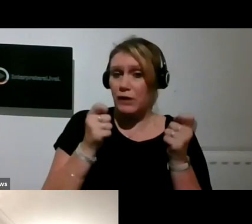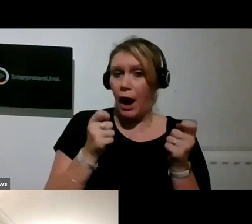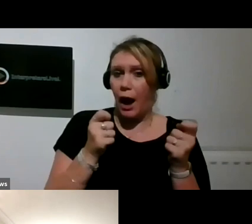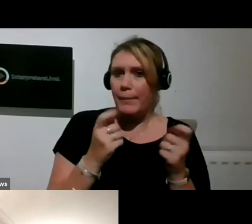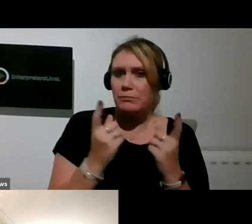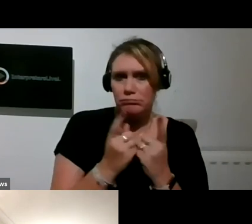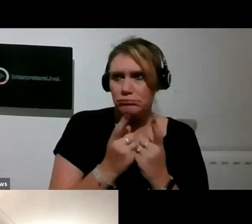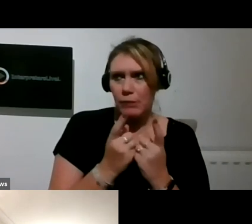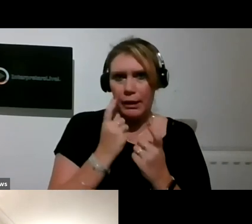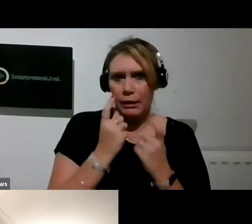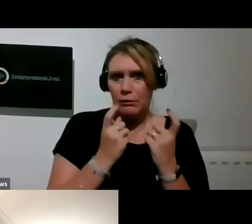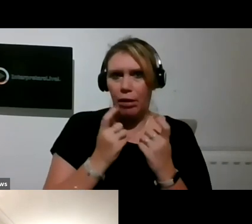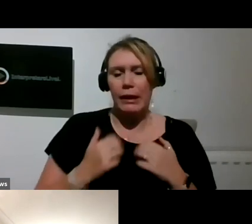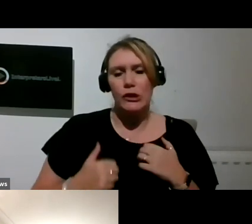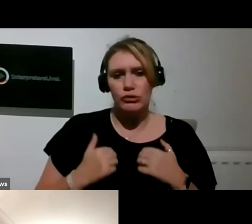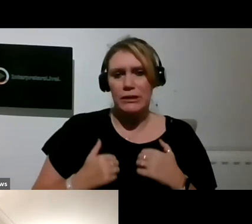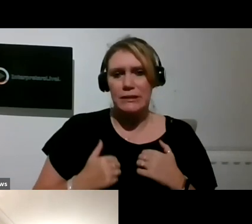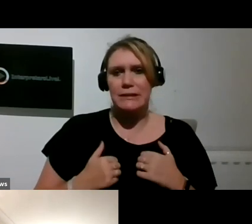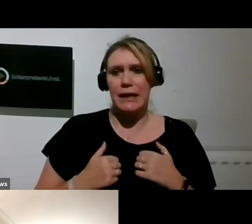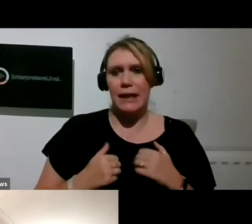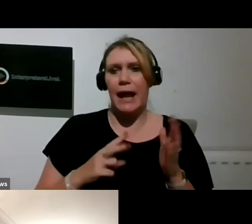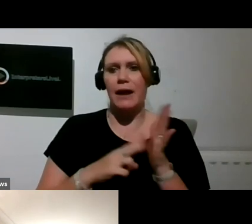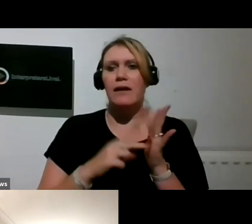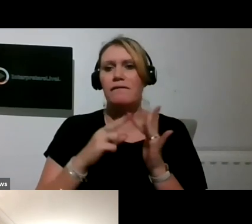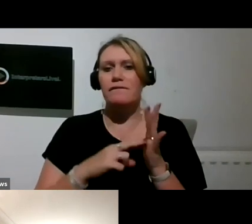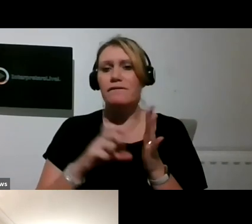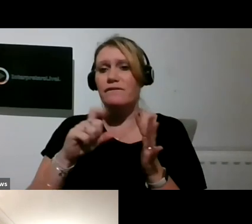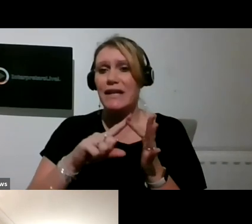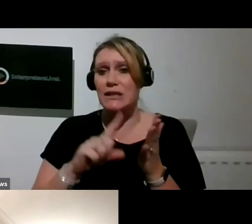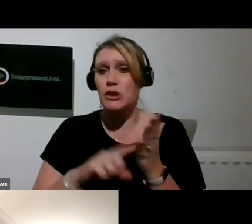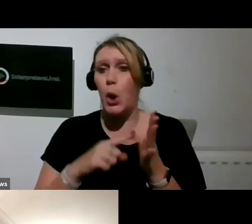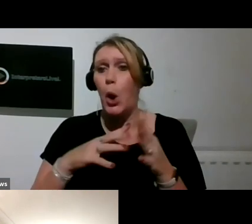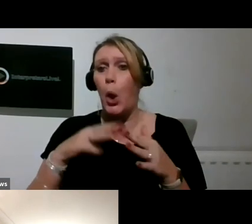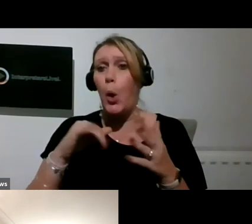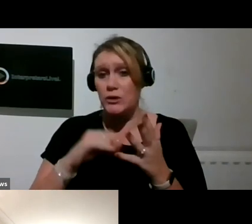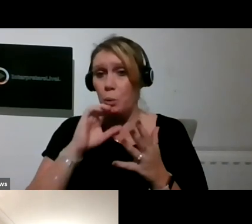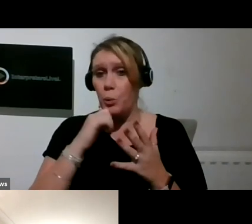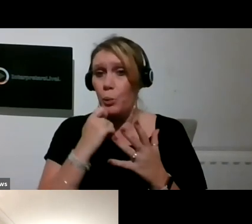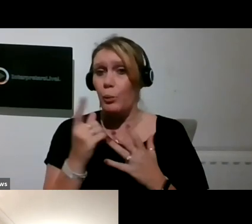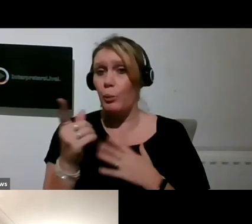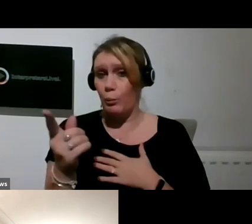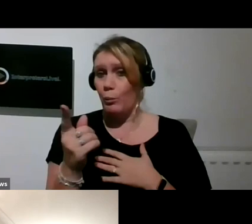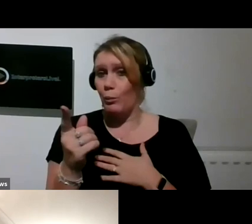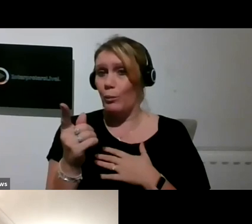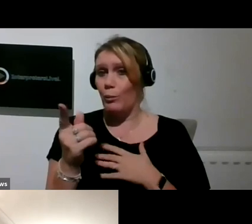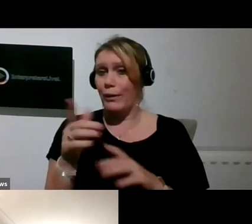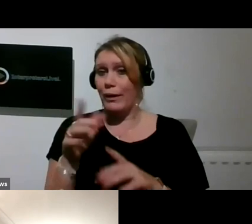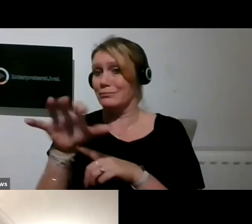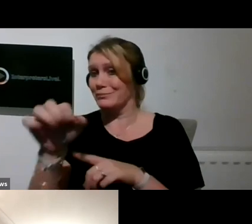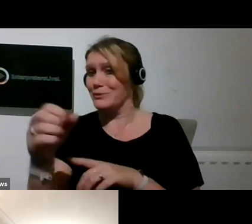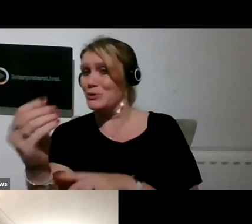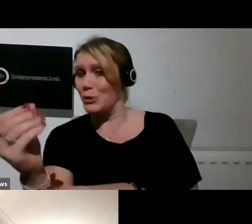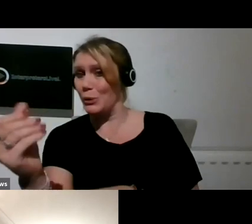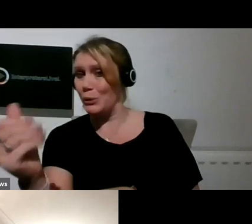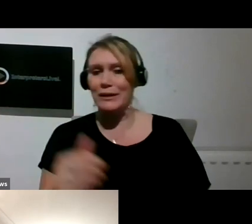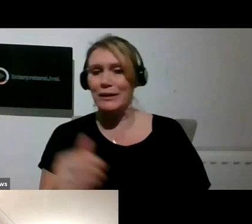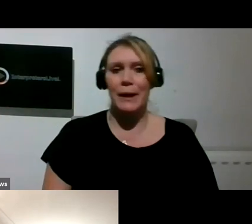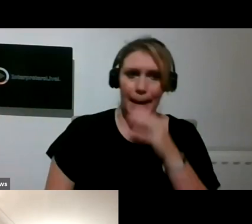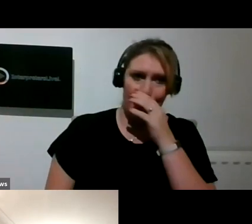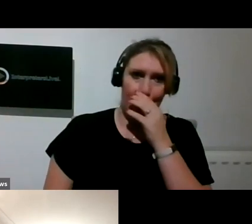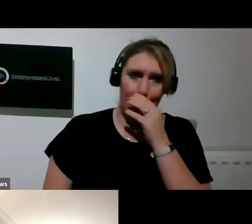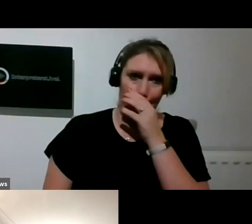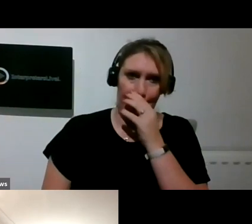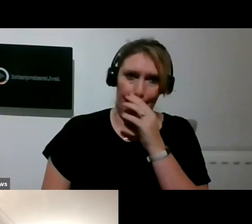Laws, who we're going to come to any moment, Vince, if you want to get ready to put your camera and microphone on, is another artist who's also been